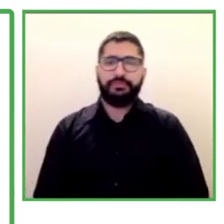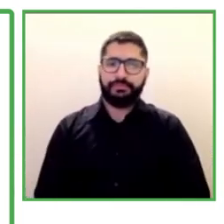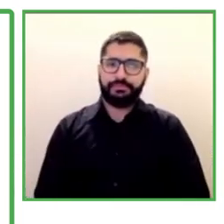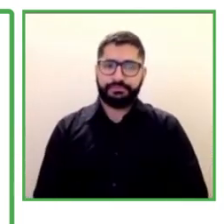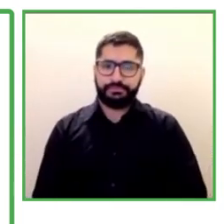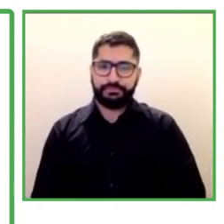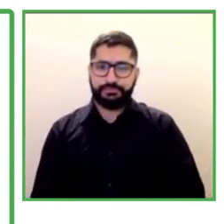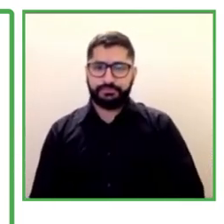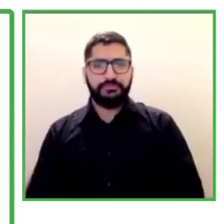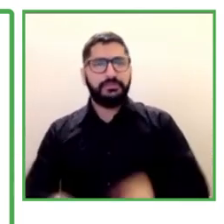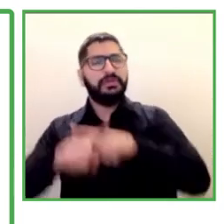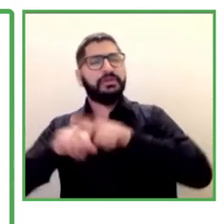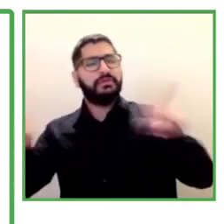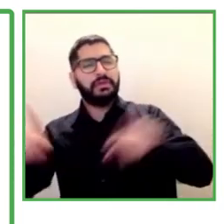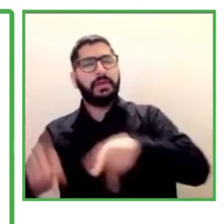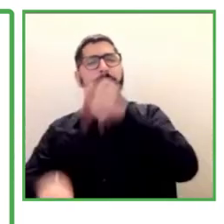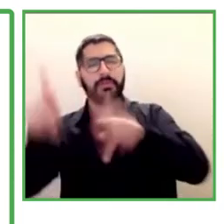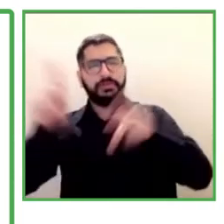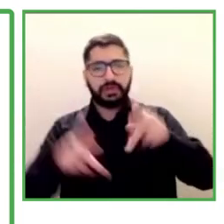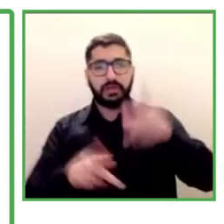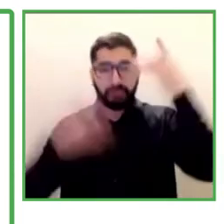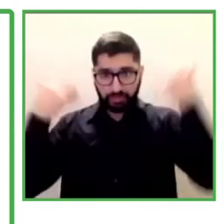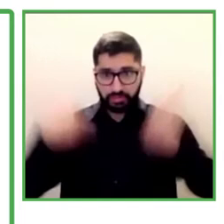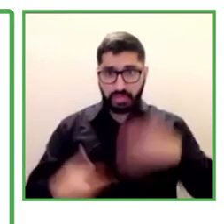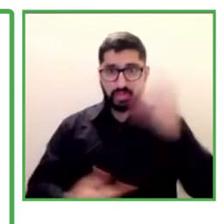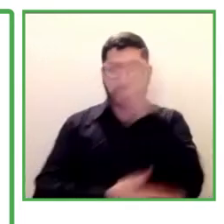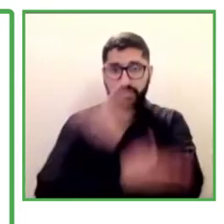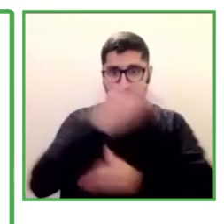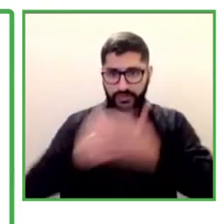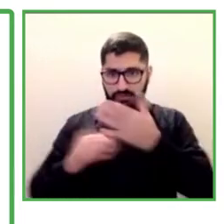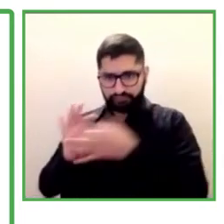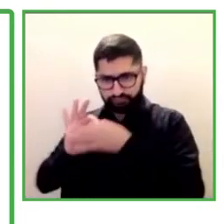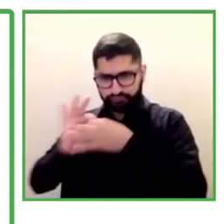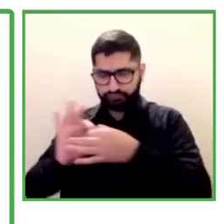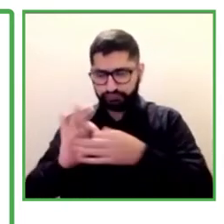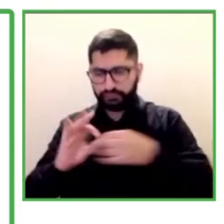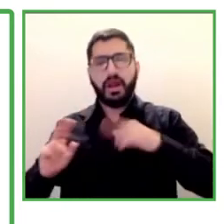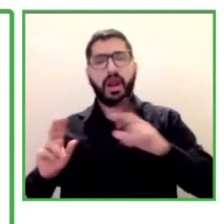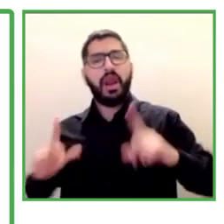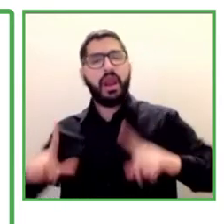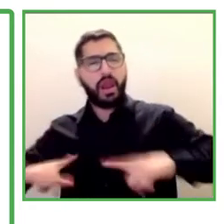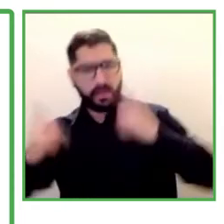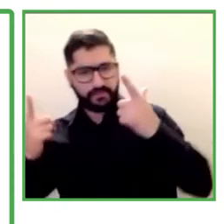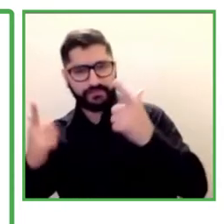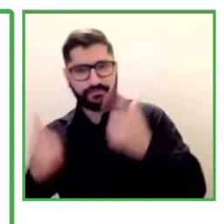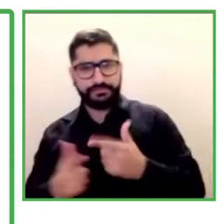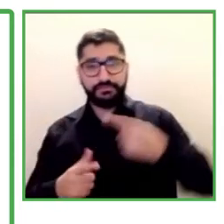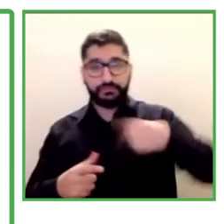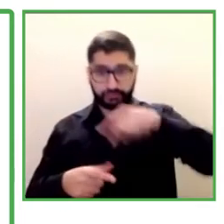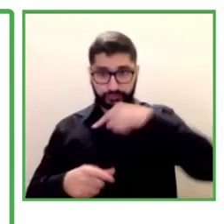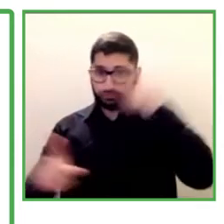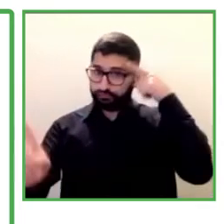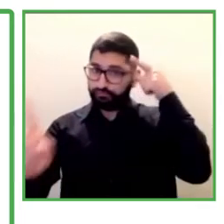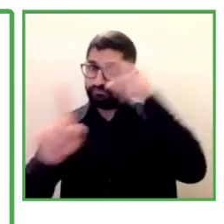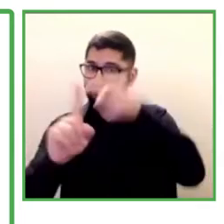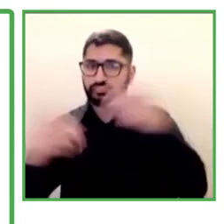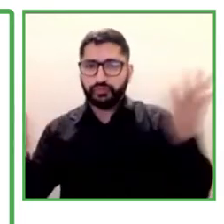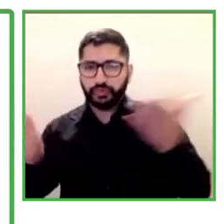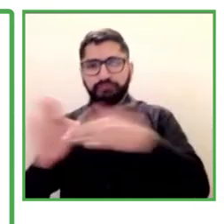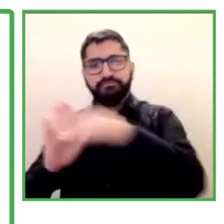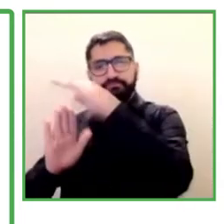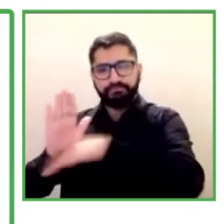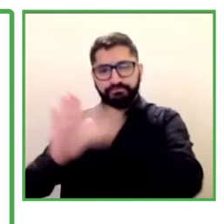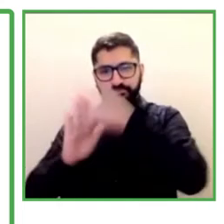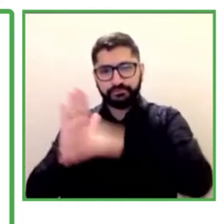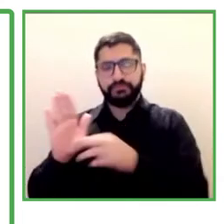This capacity is also, disabilities are related also by social factor, so we